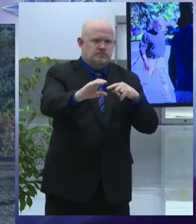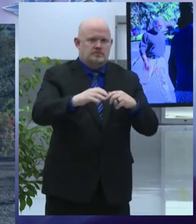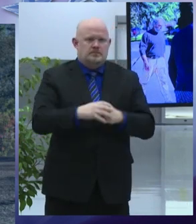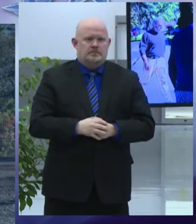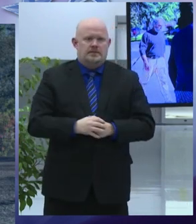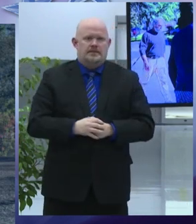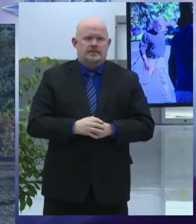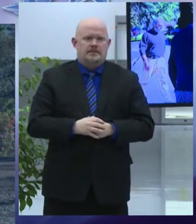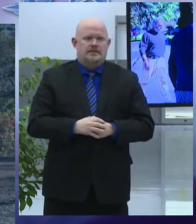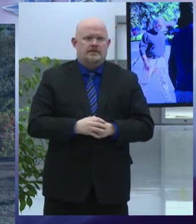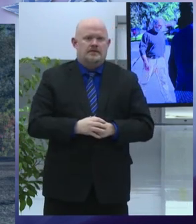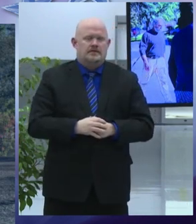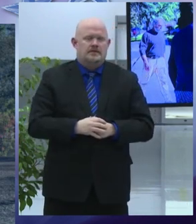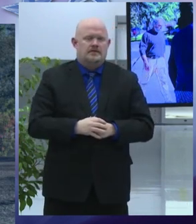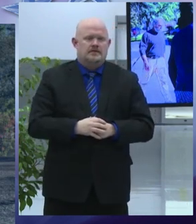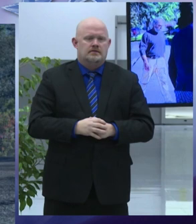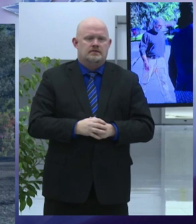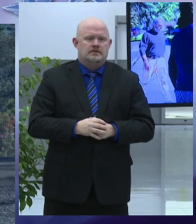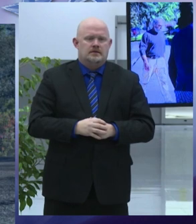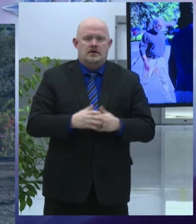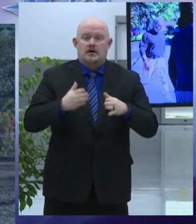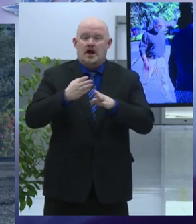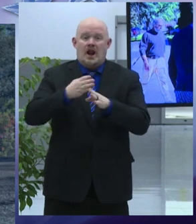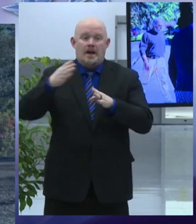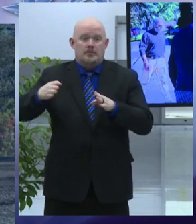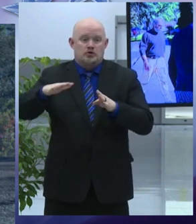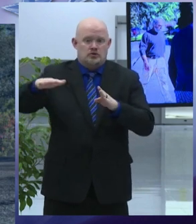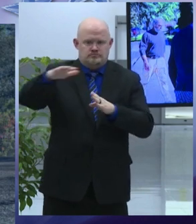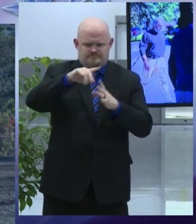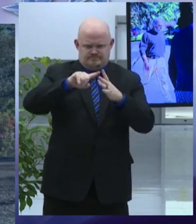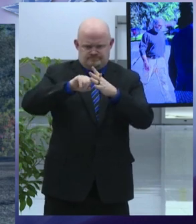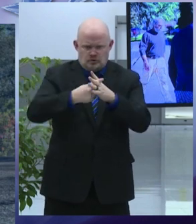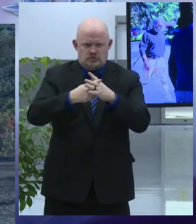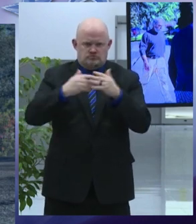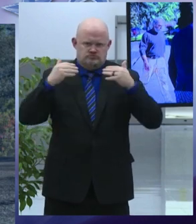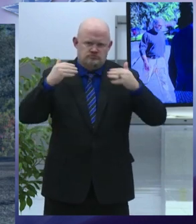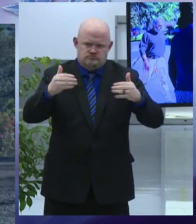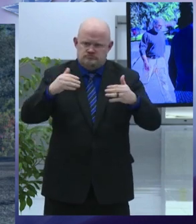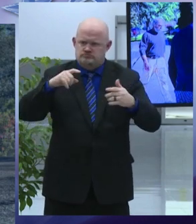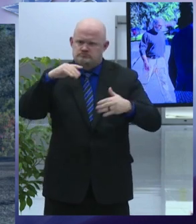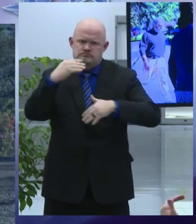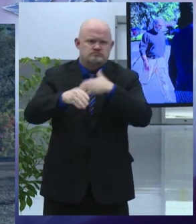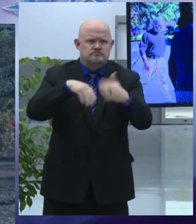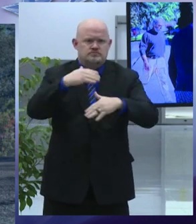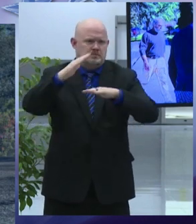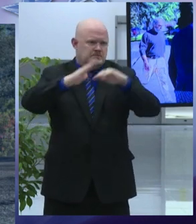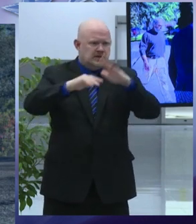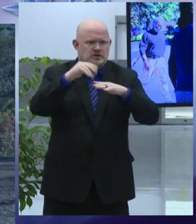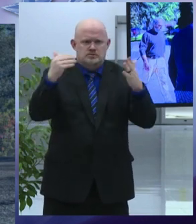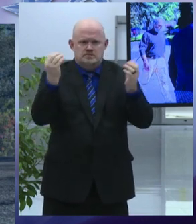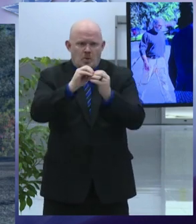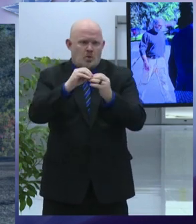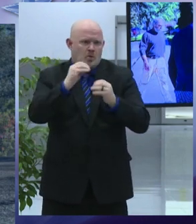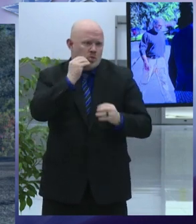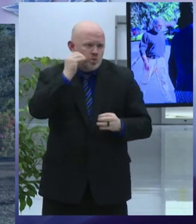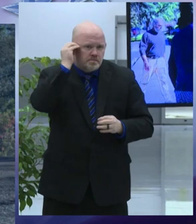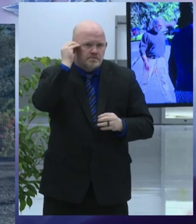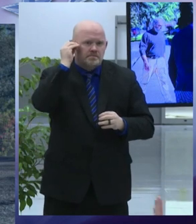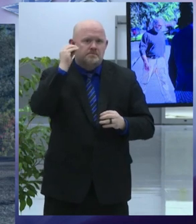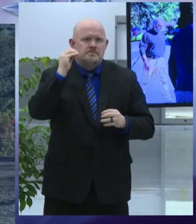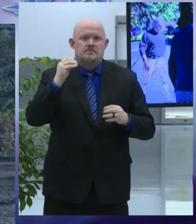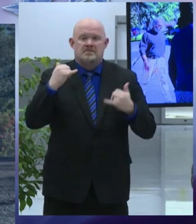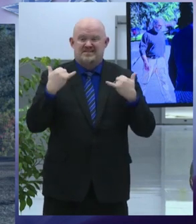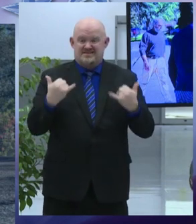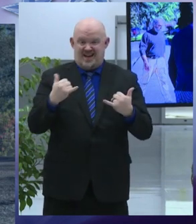request for qualifications to identify contractors to help us build new and rehabilitate existing housing to address this affordable housing gap